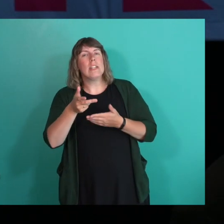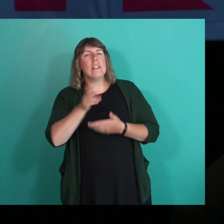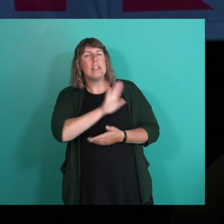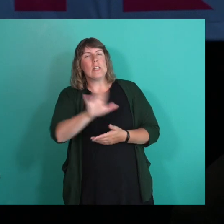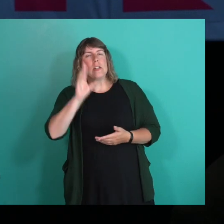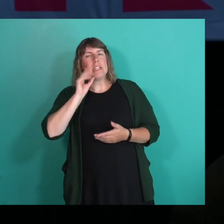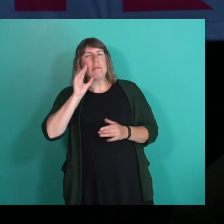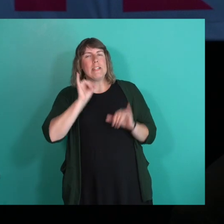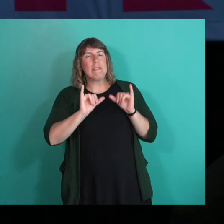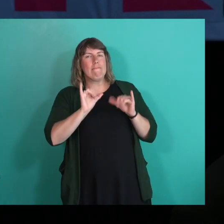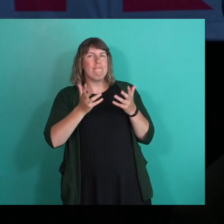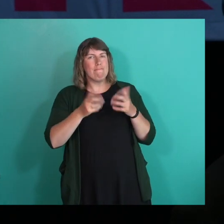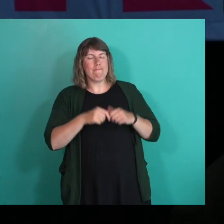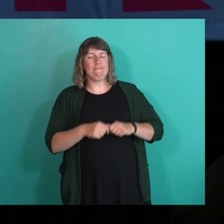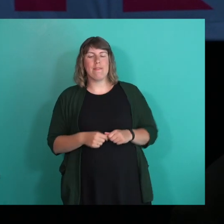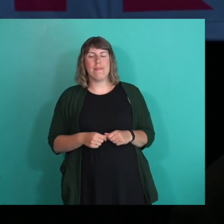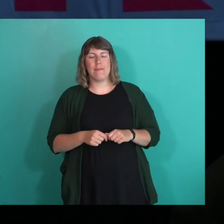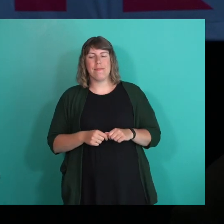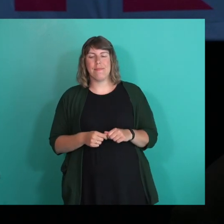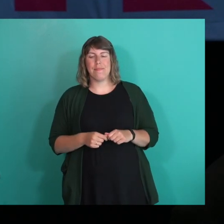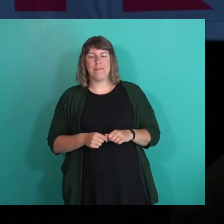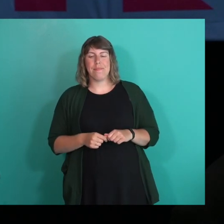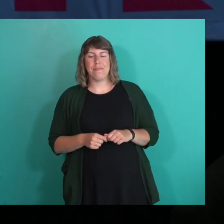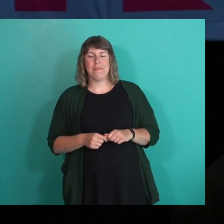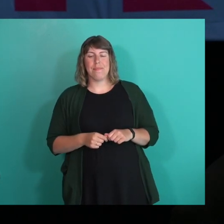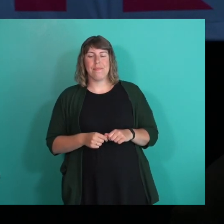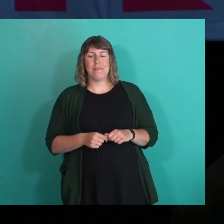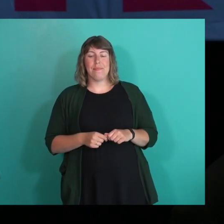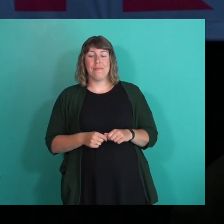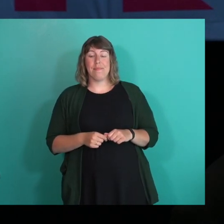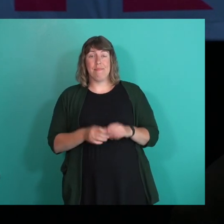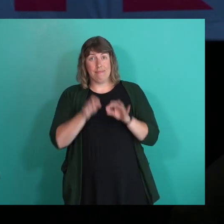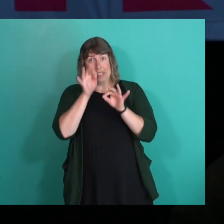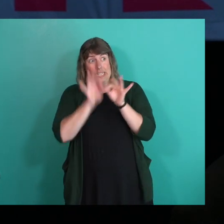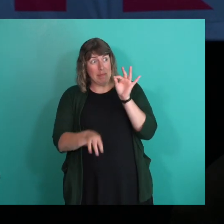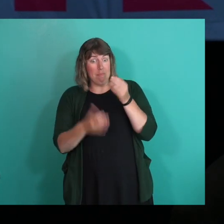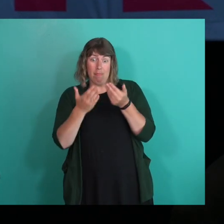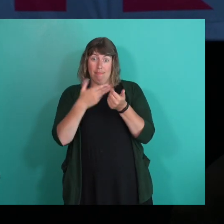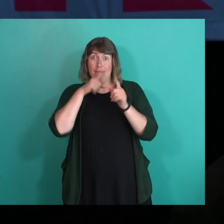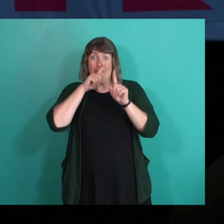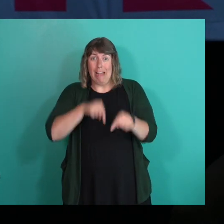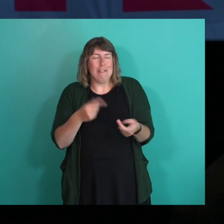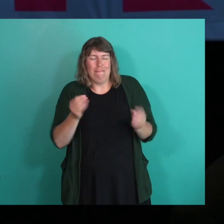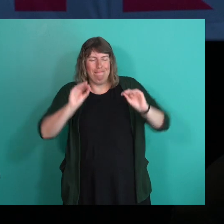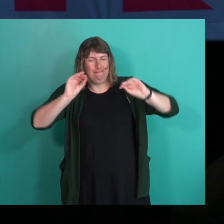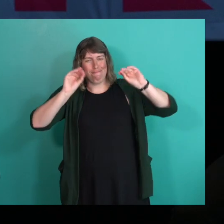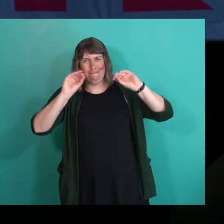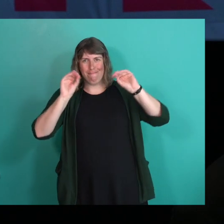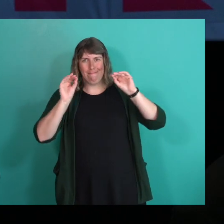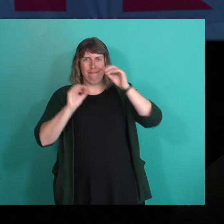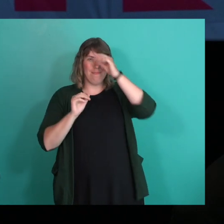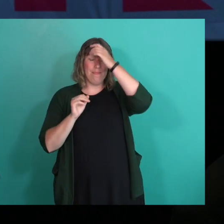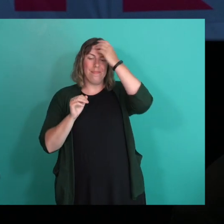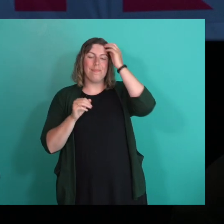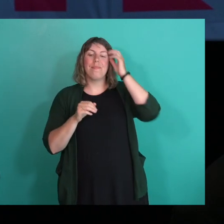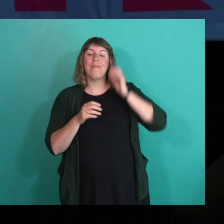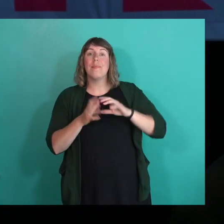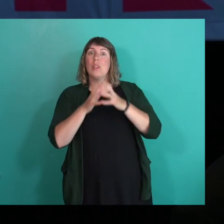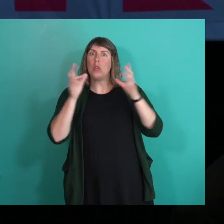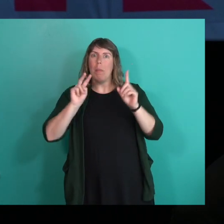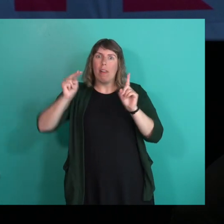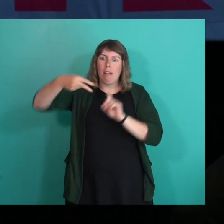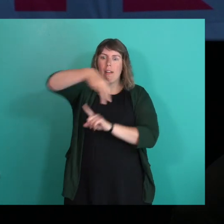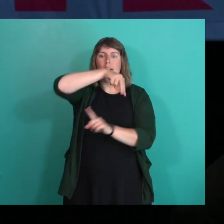So, you know, I don't, I don't think it's, none of it's really simple. There's so many different perspectives.